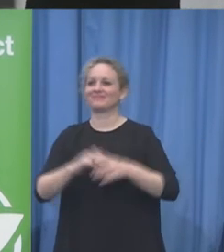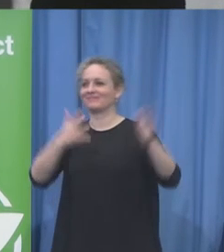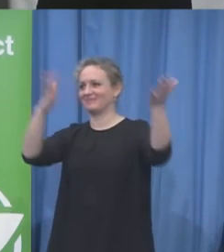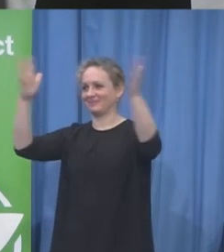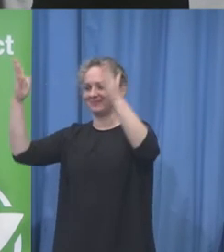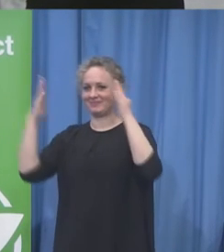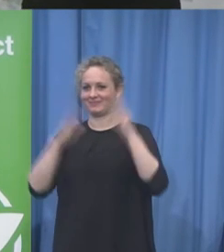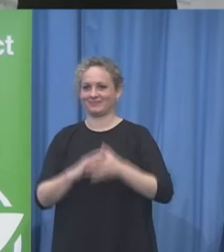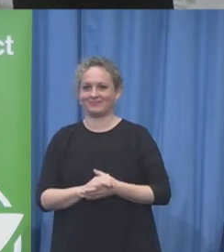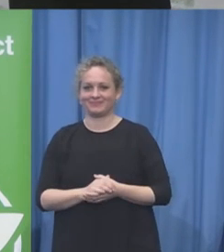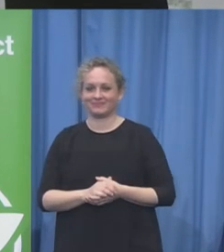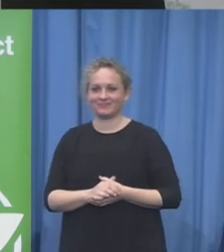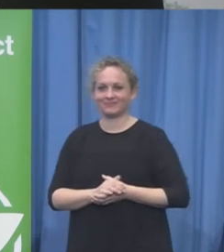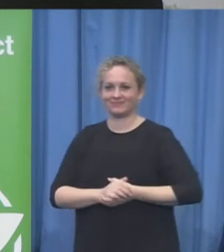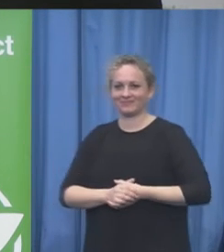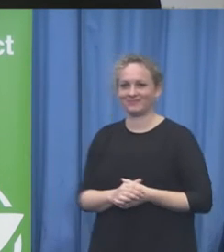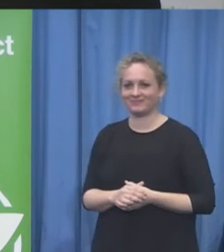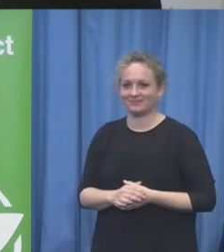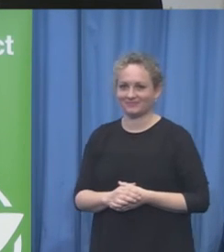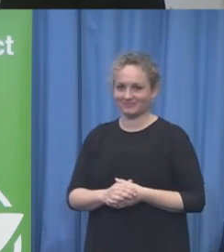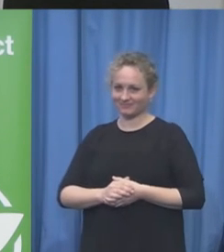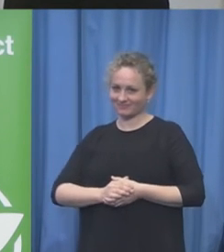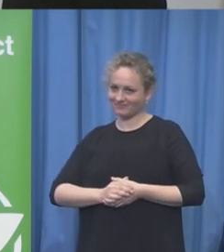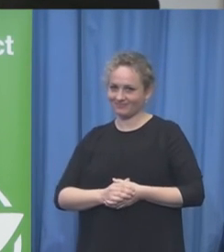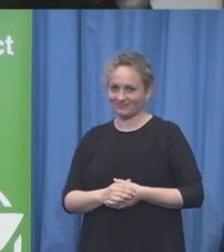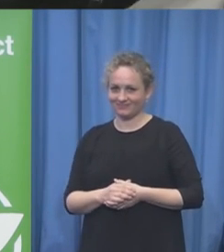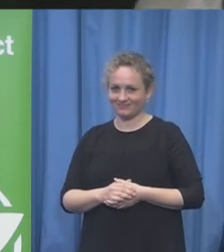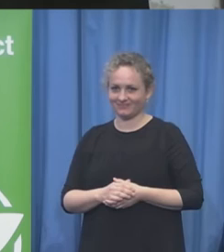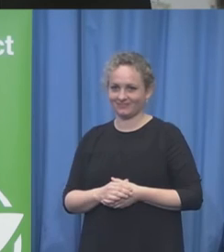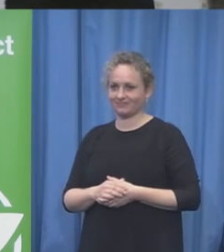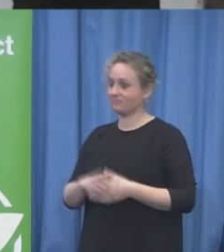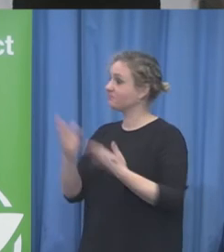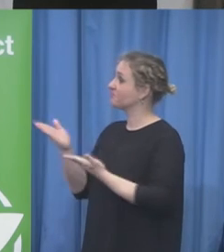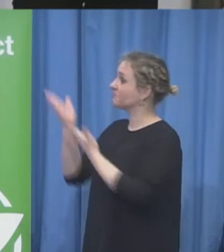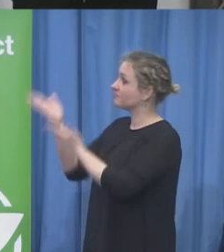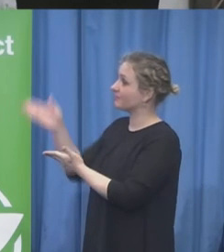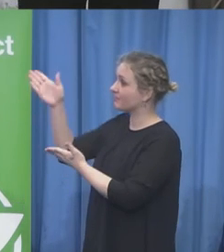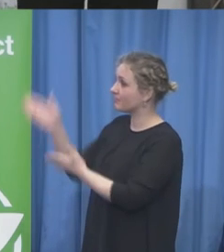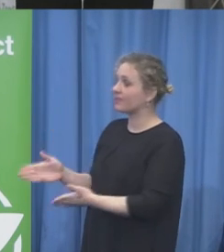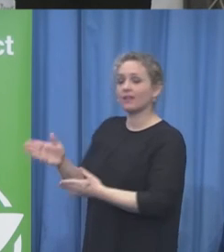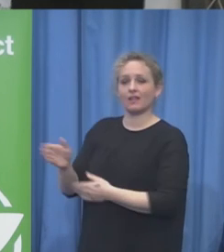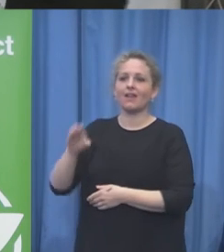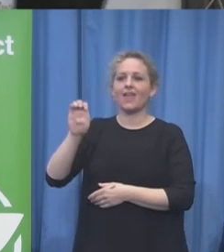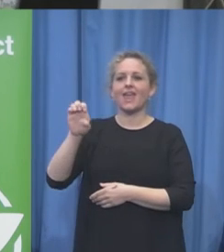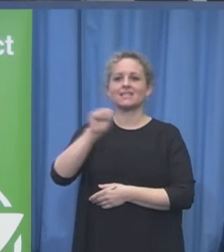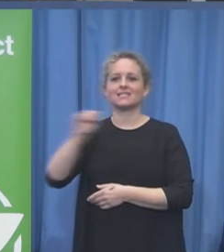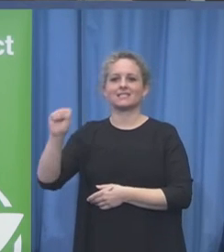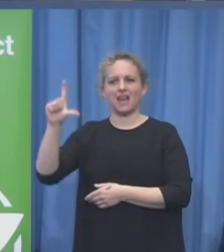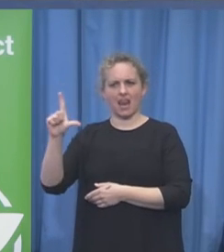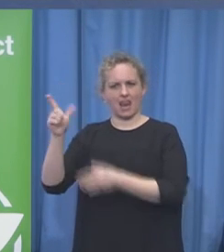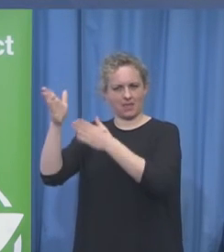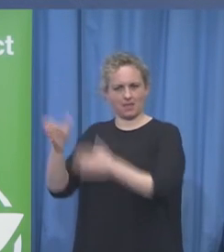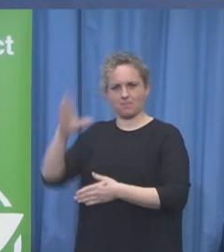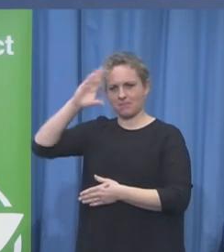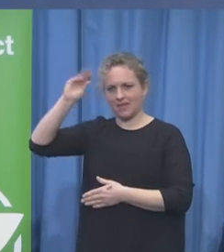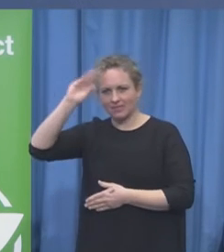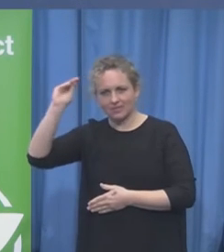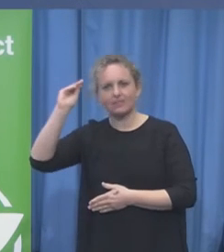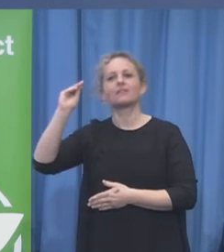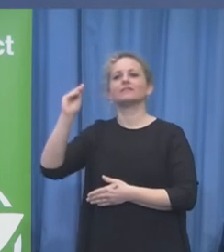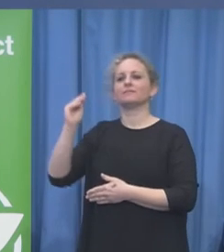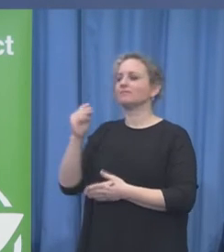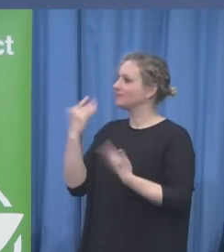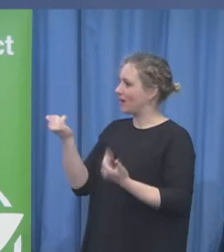so Mr Essel, will you tell us what's been happening over the last year of course Caroline thank you so much for your